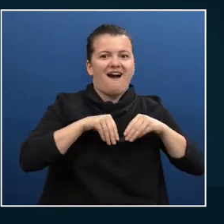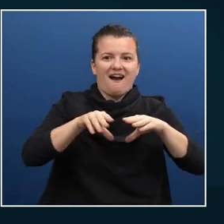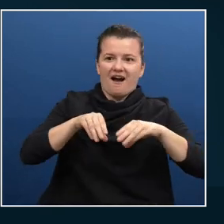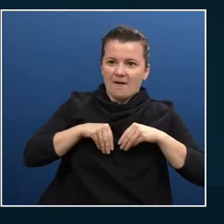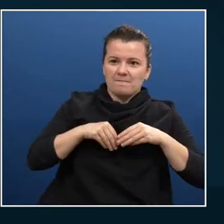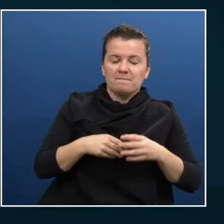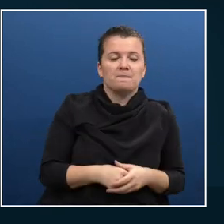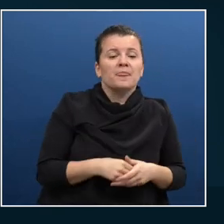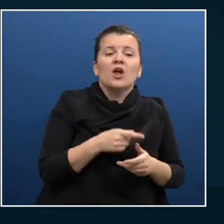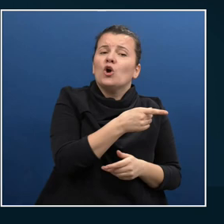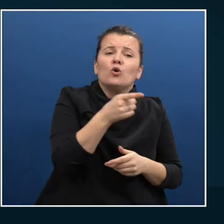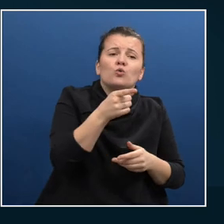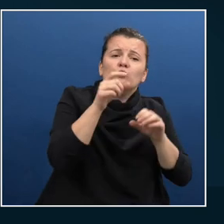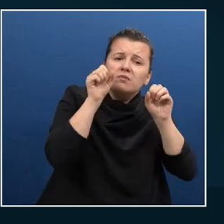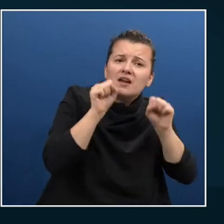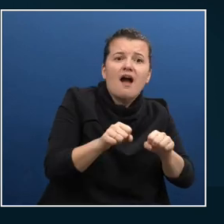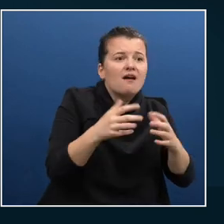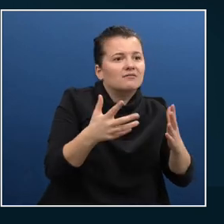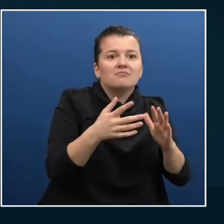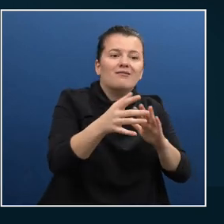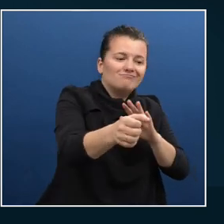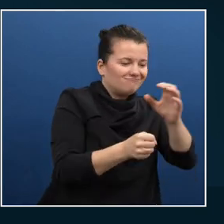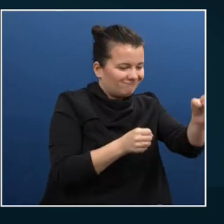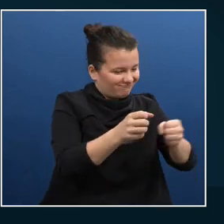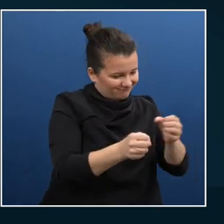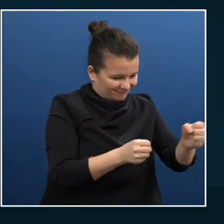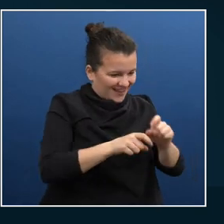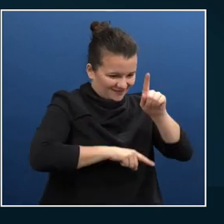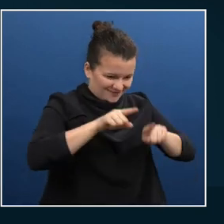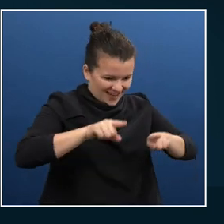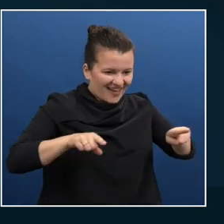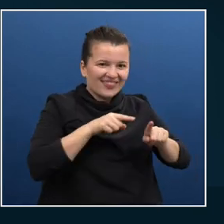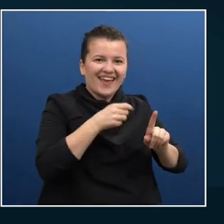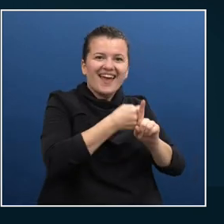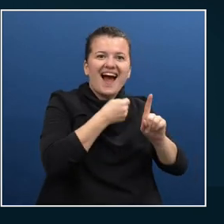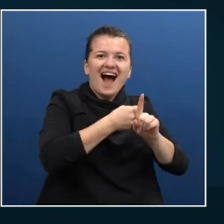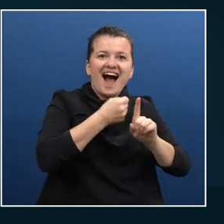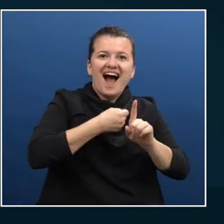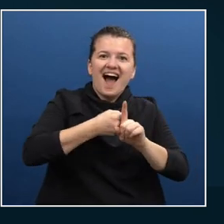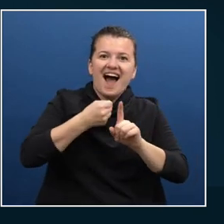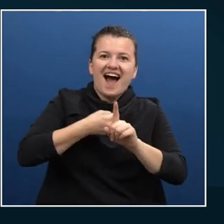to become advocates for your own systems to become accessible.